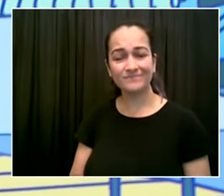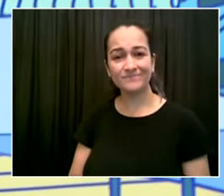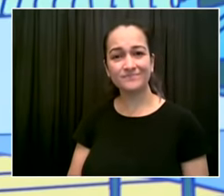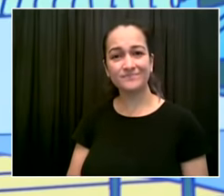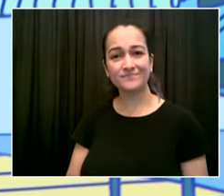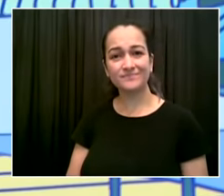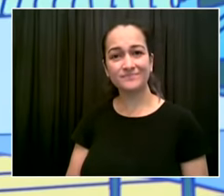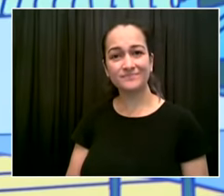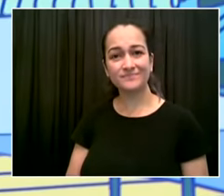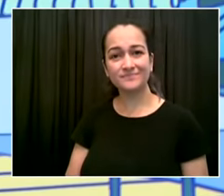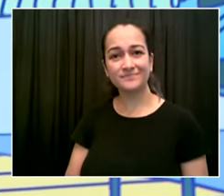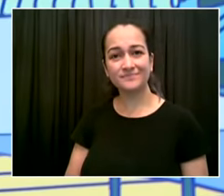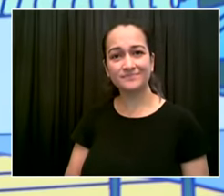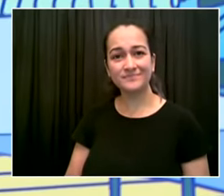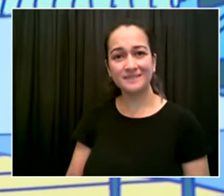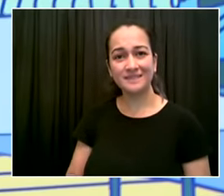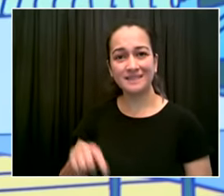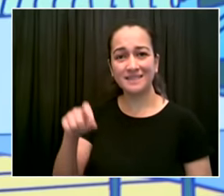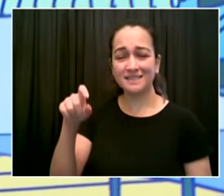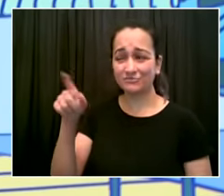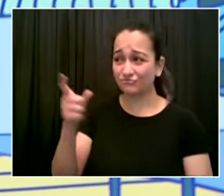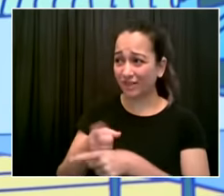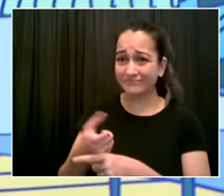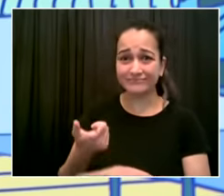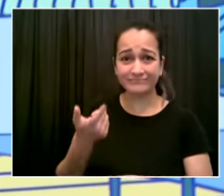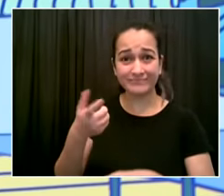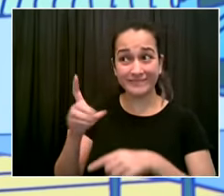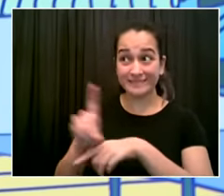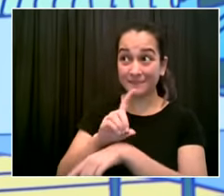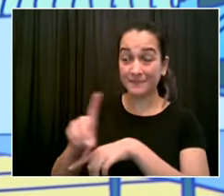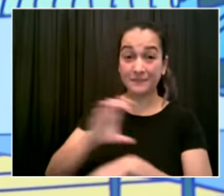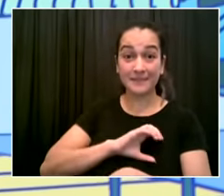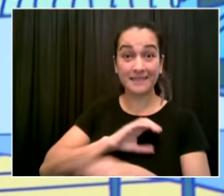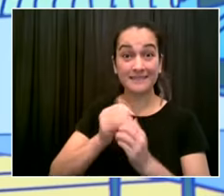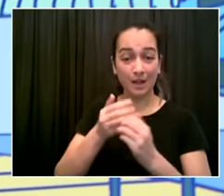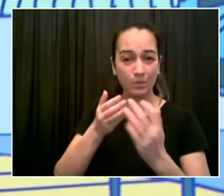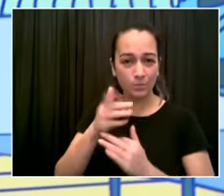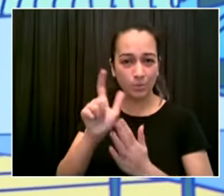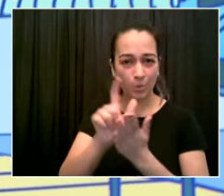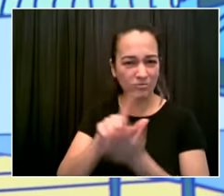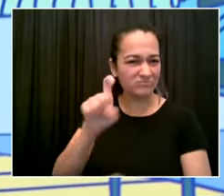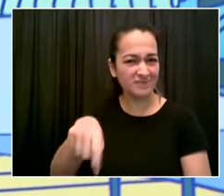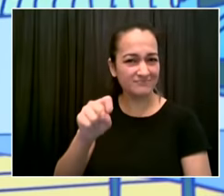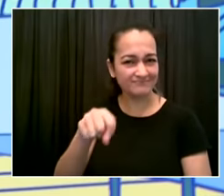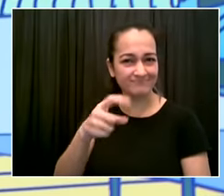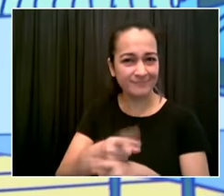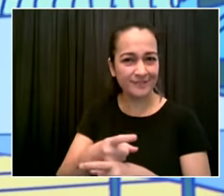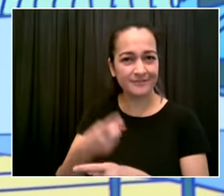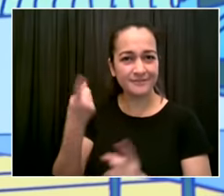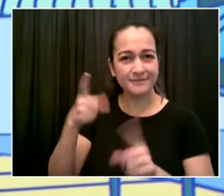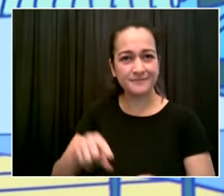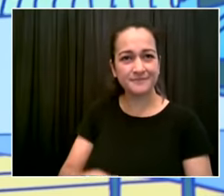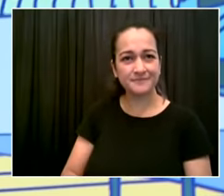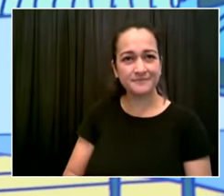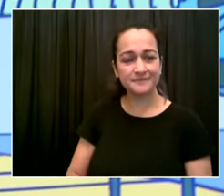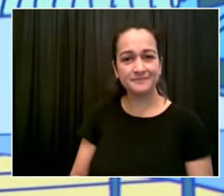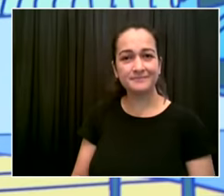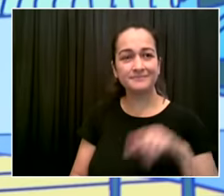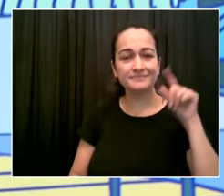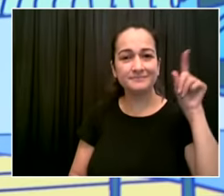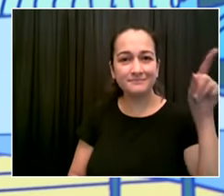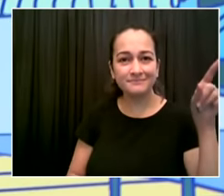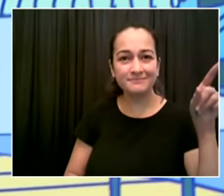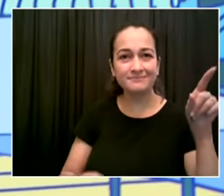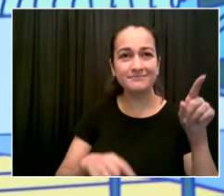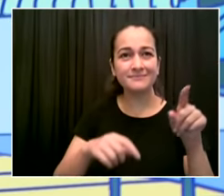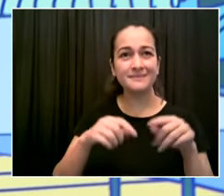attorneys to be there i had this conversation repeatedly with omb with city hall officials with mypd do you happen to know a